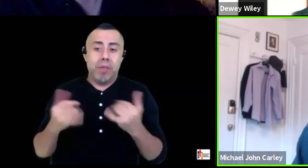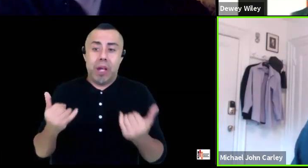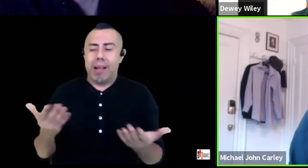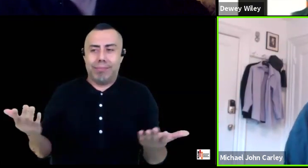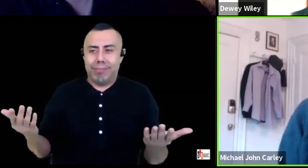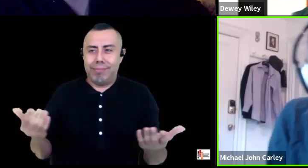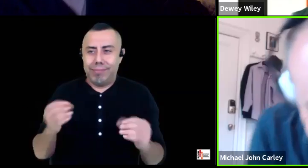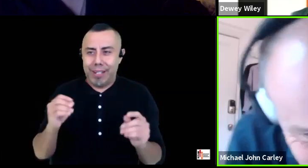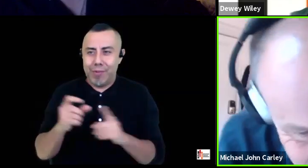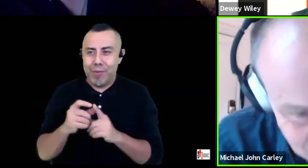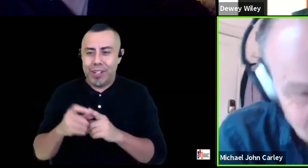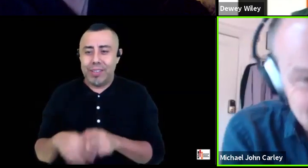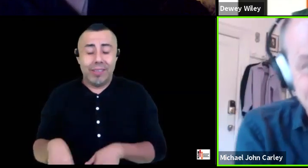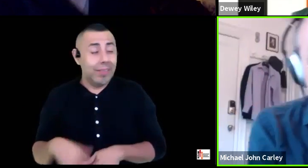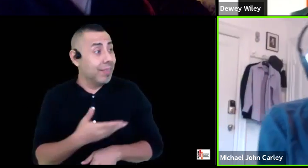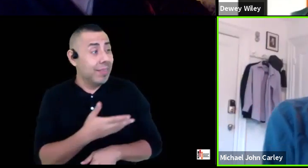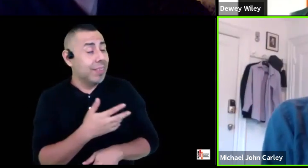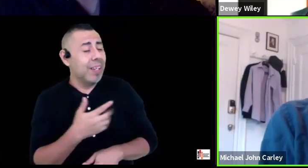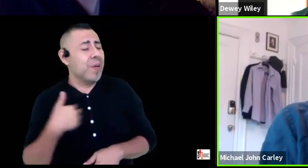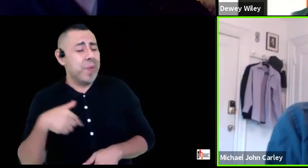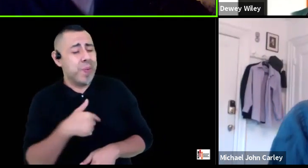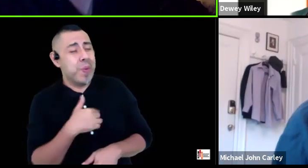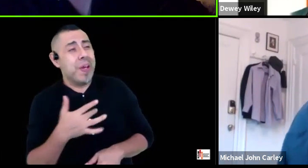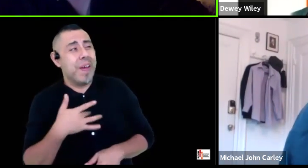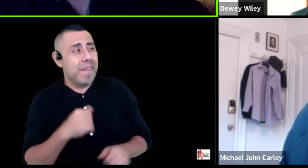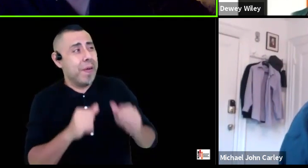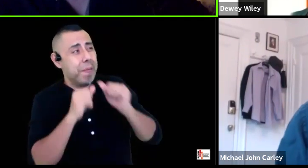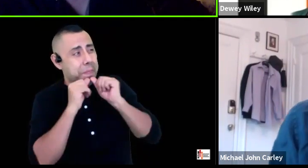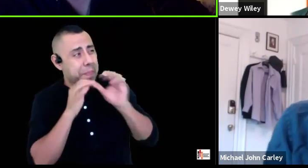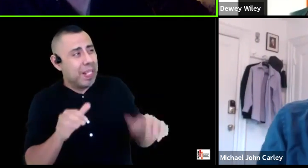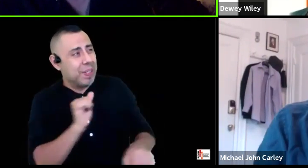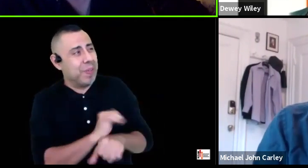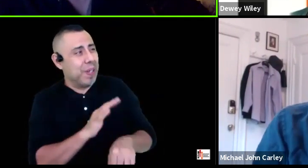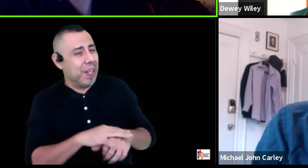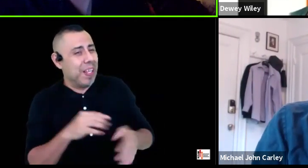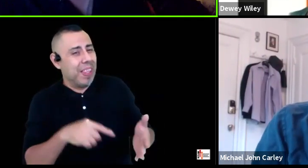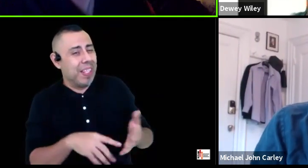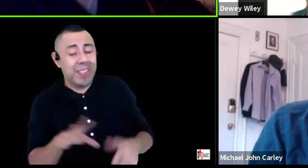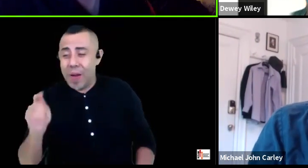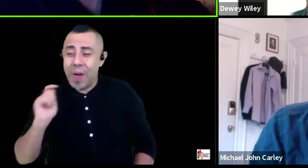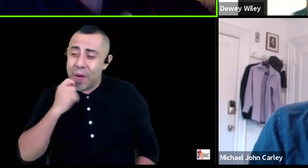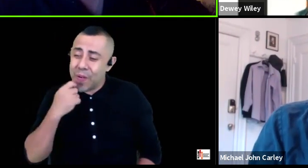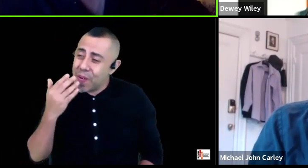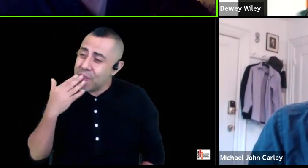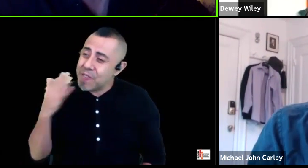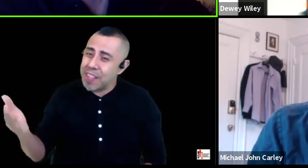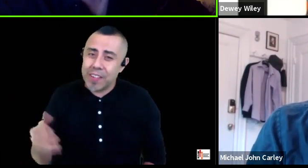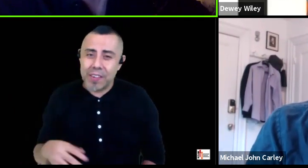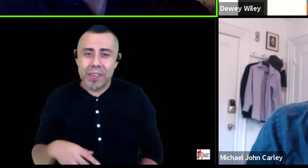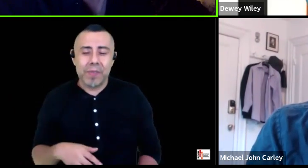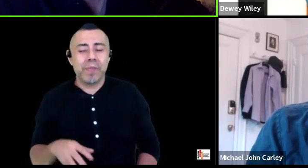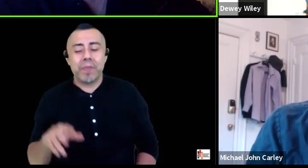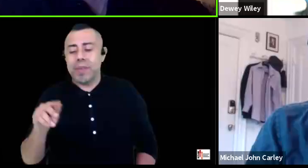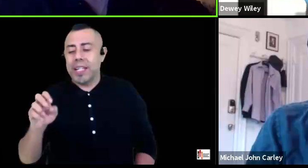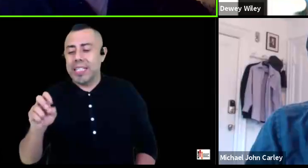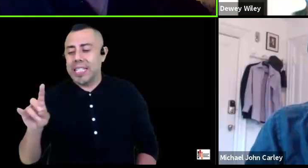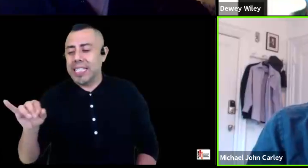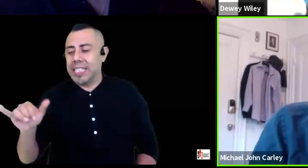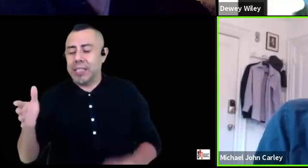cool thank you michael john cool thank you you work with us it's it's been awesome getting to know it and you much better